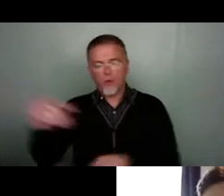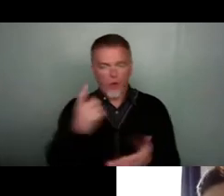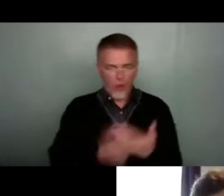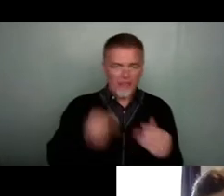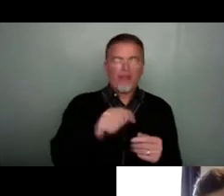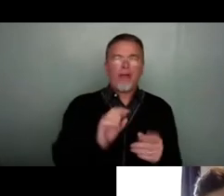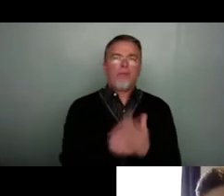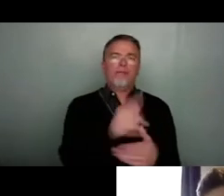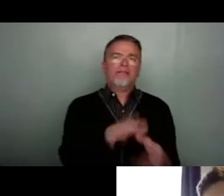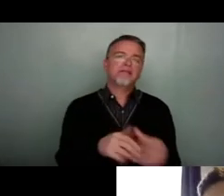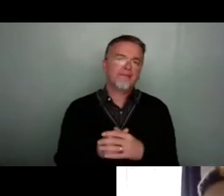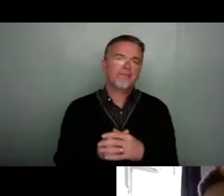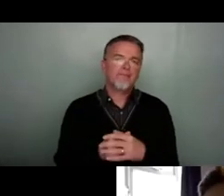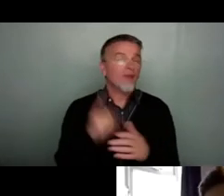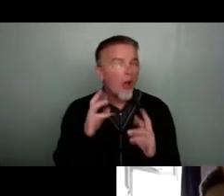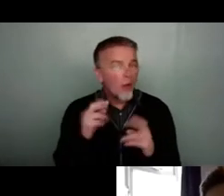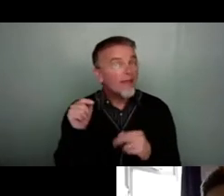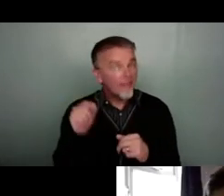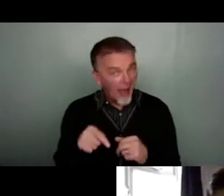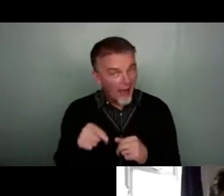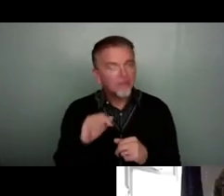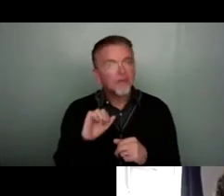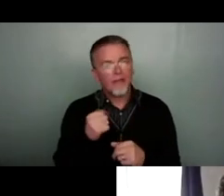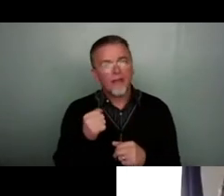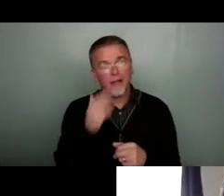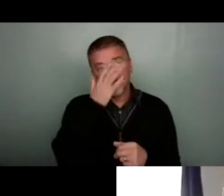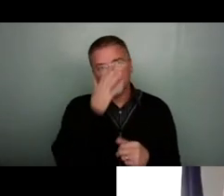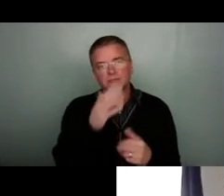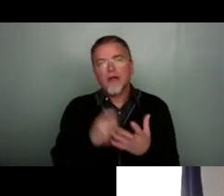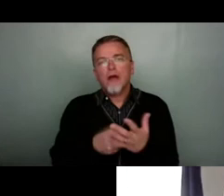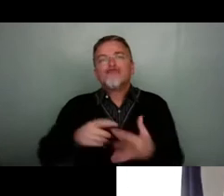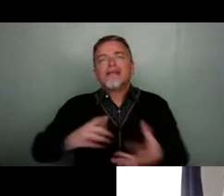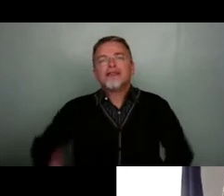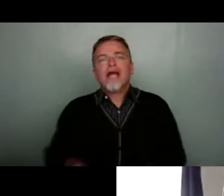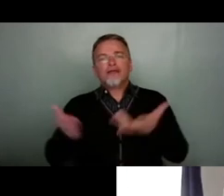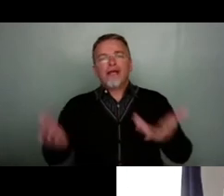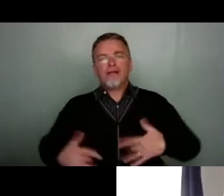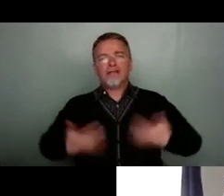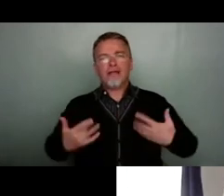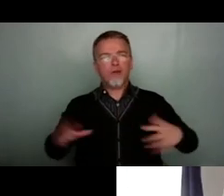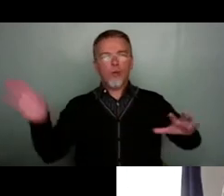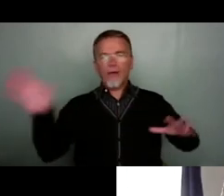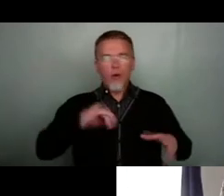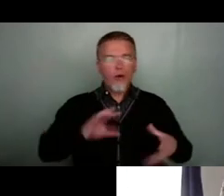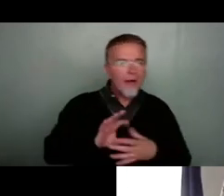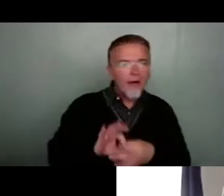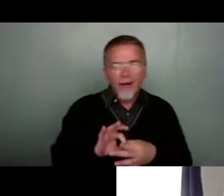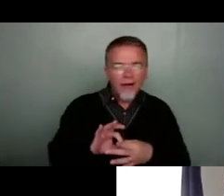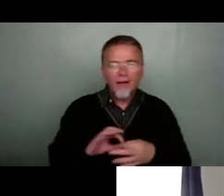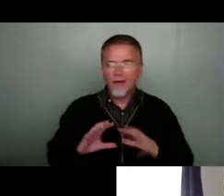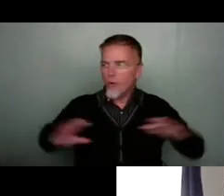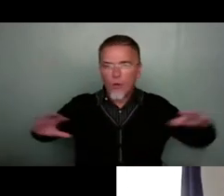And I hope that that will essentially regenerate that sense that we all had, um, over lockdown one.